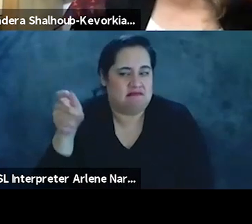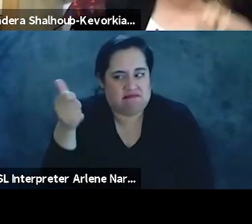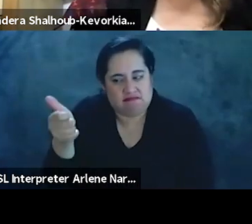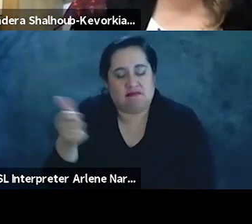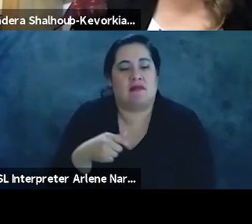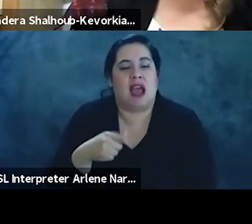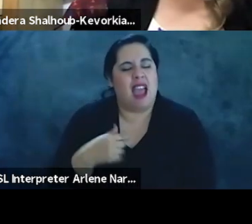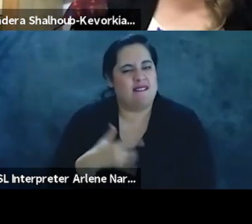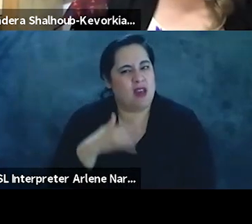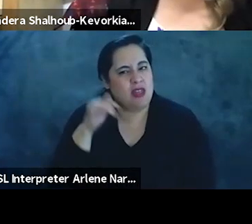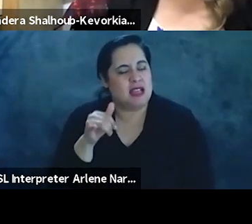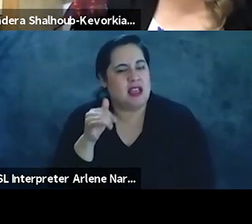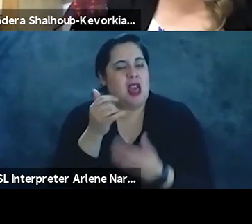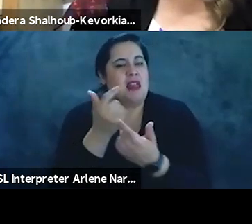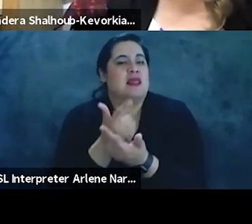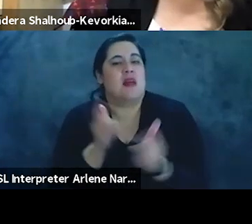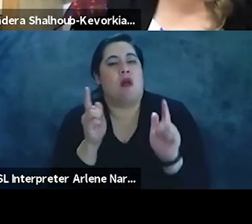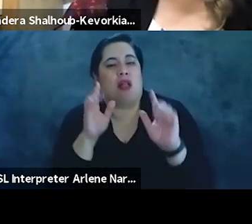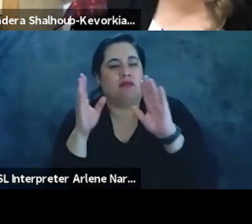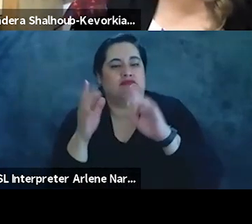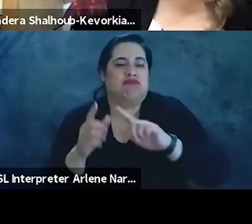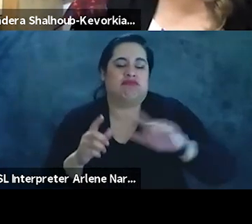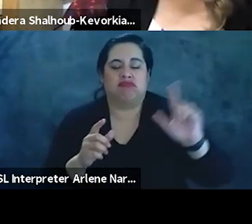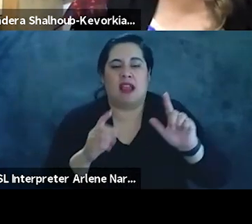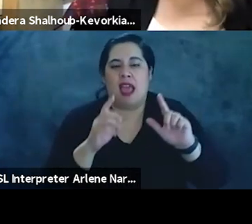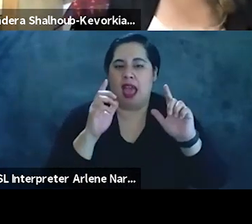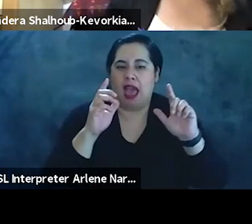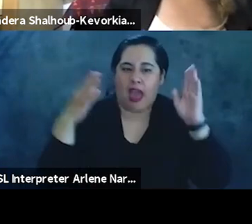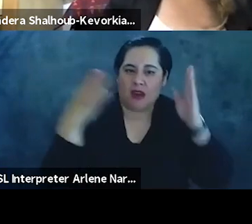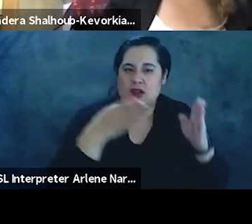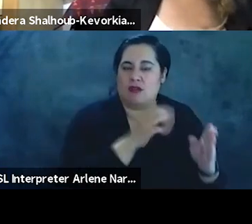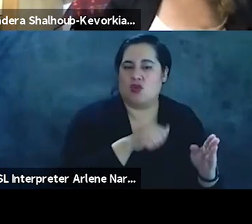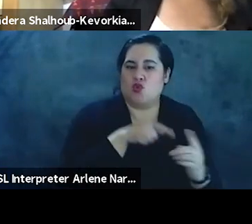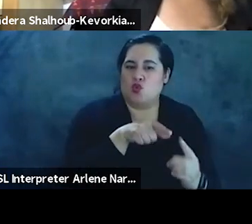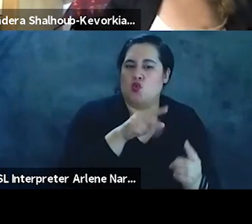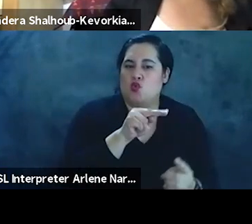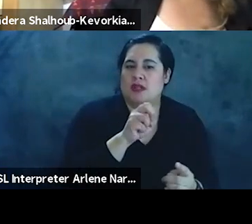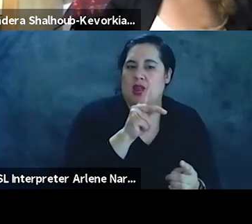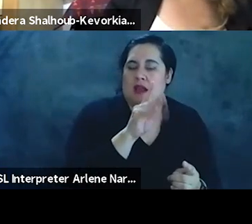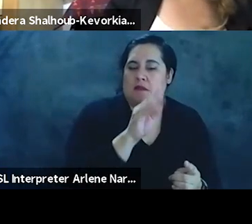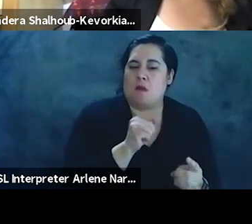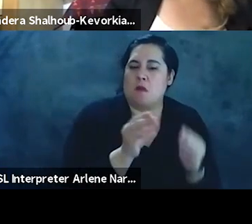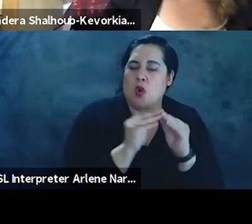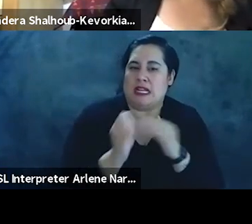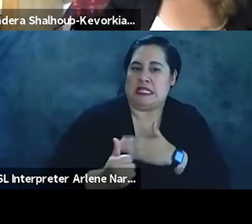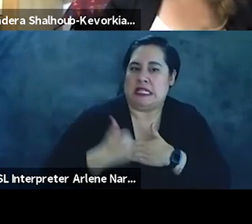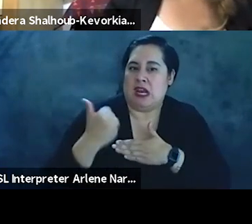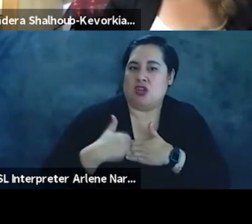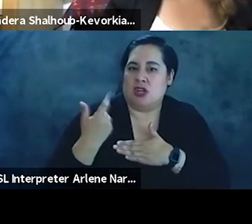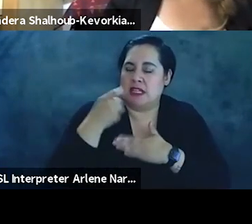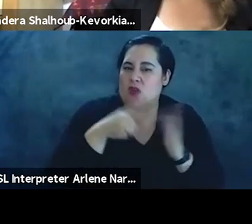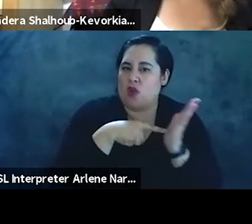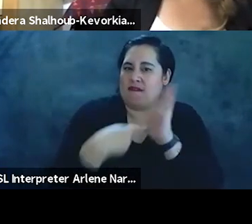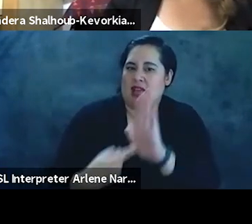I feel that this liberal attitude toward the Nekba is more dangerous since it still projects the ideological fantasy of Israel